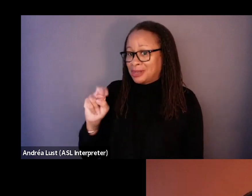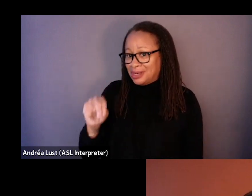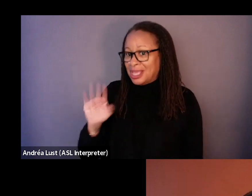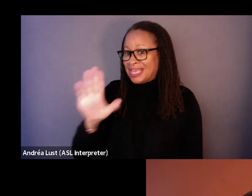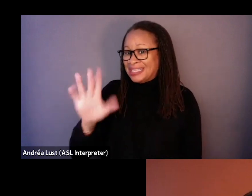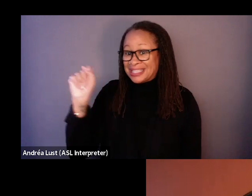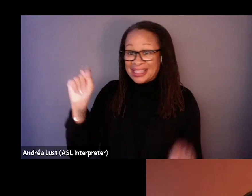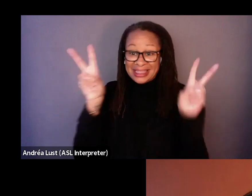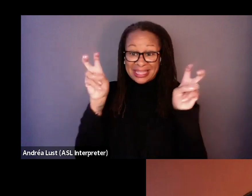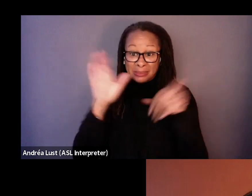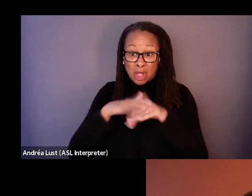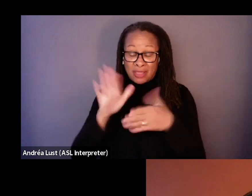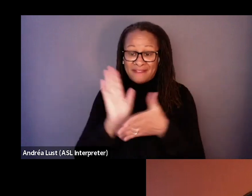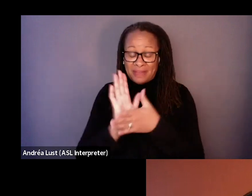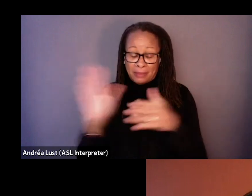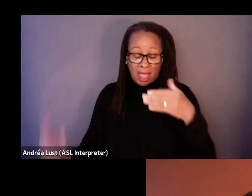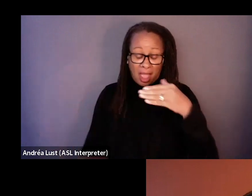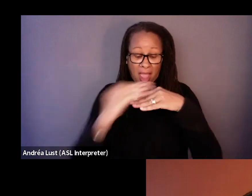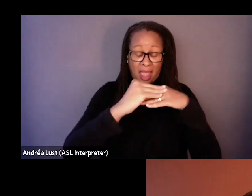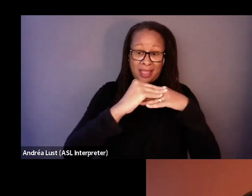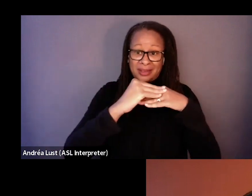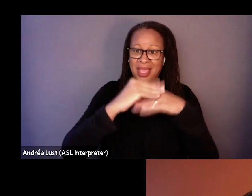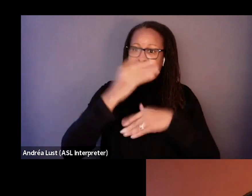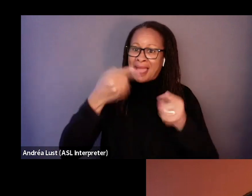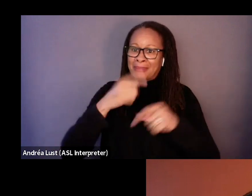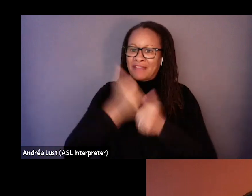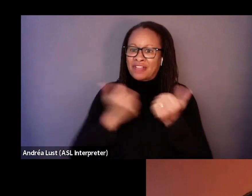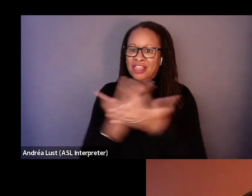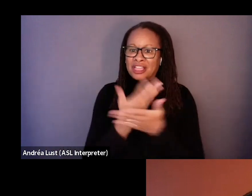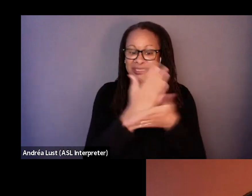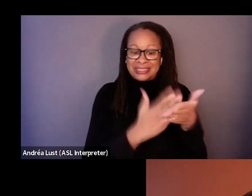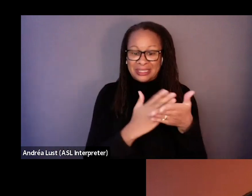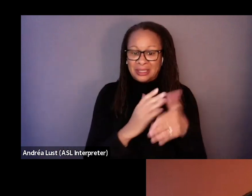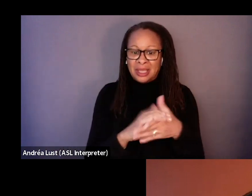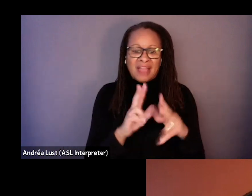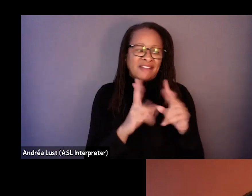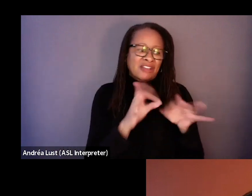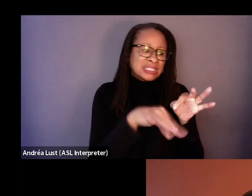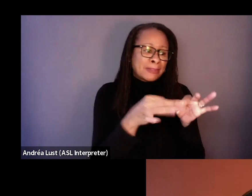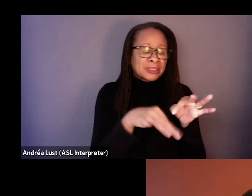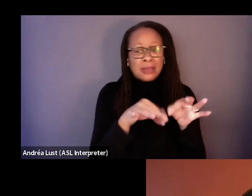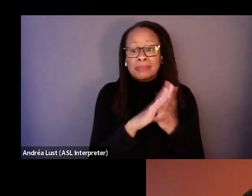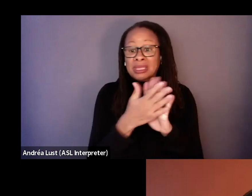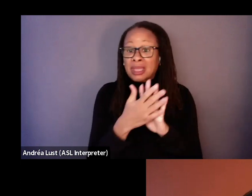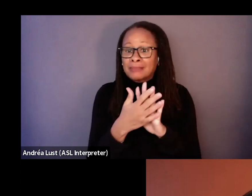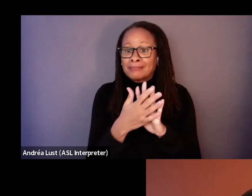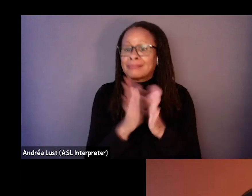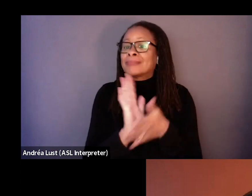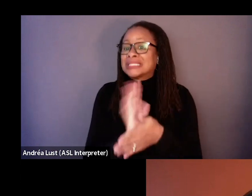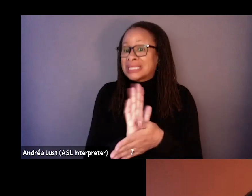is like first thing that happened that every little scene that was just like very, very simple became cinema